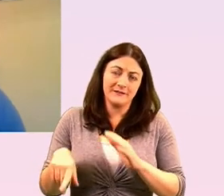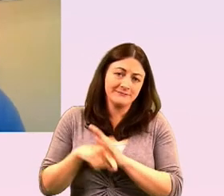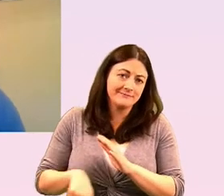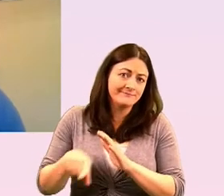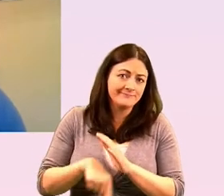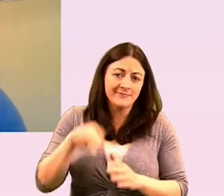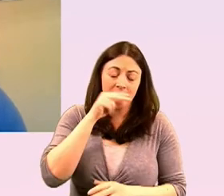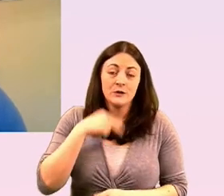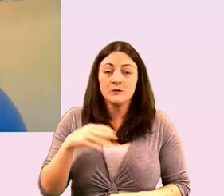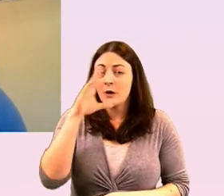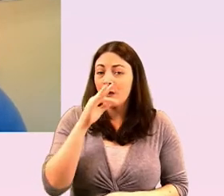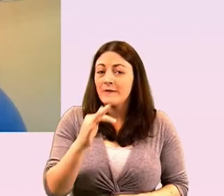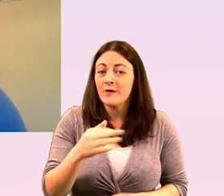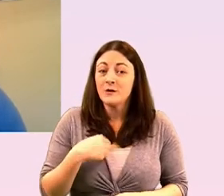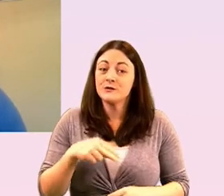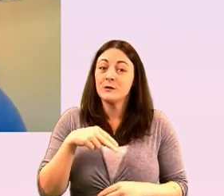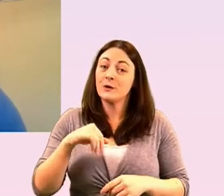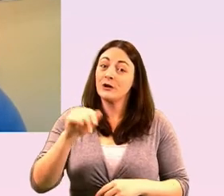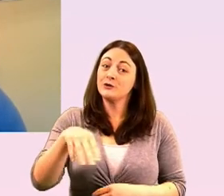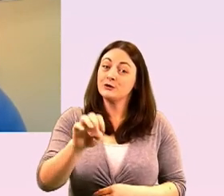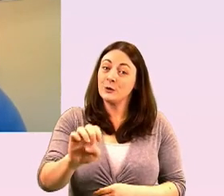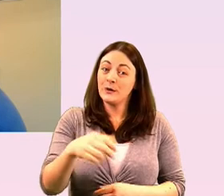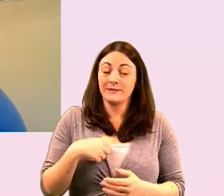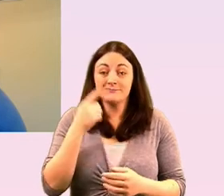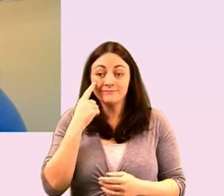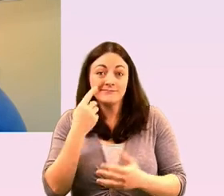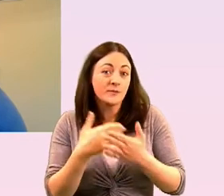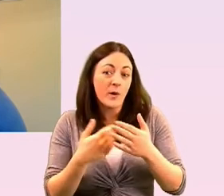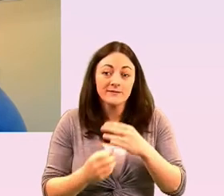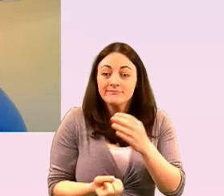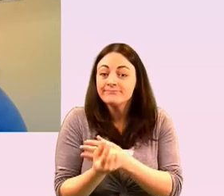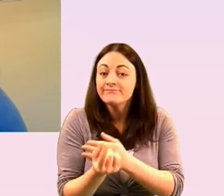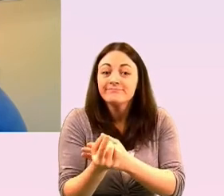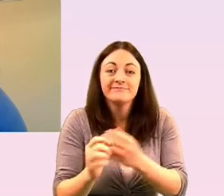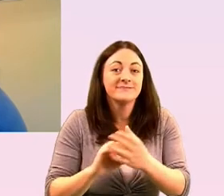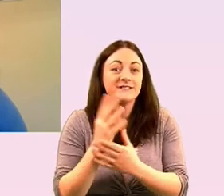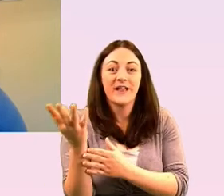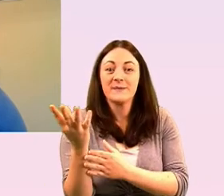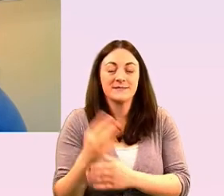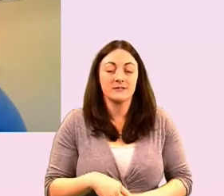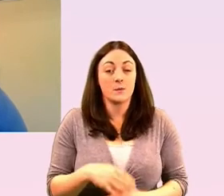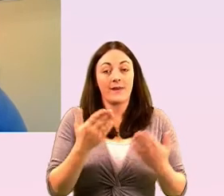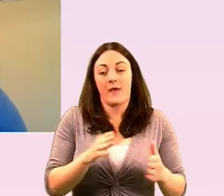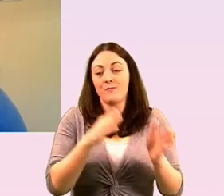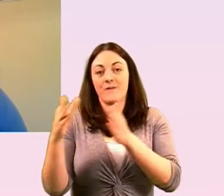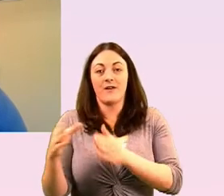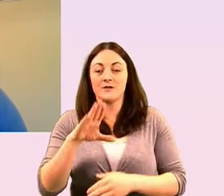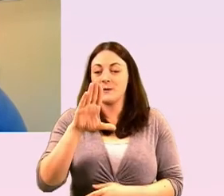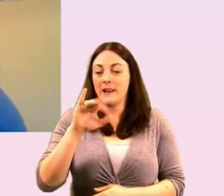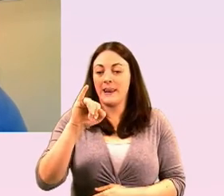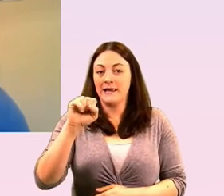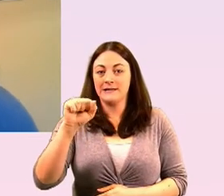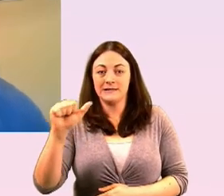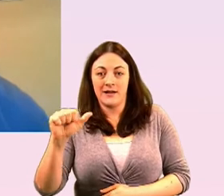forward to june and to the developments um i'm going to go straight away now to lisa connell i've already introduced